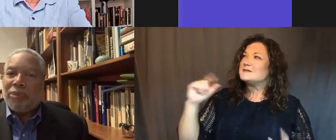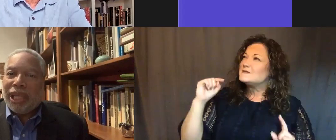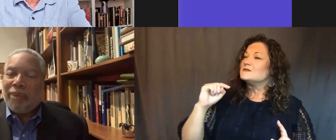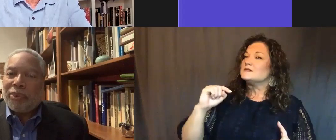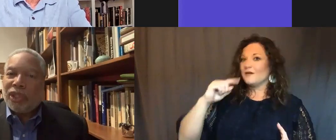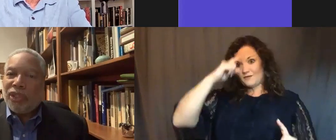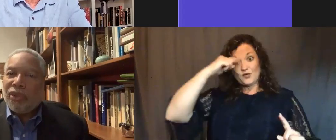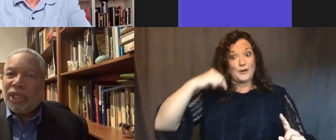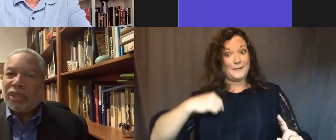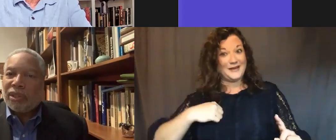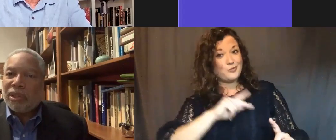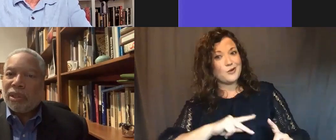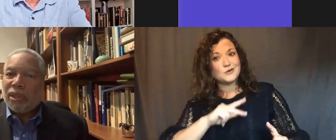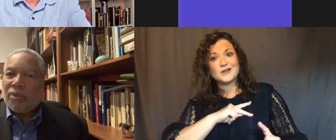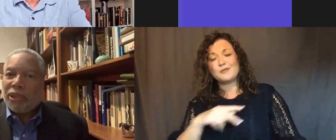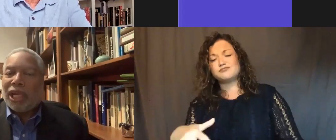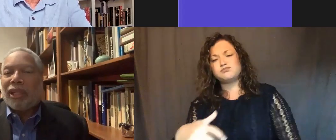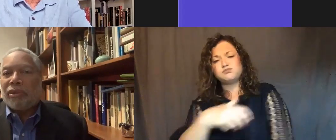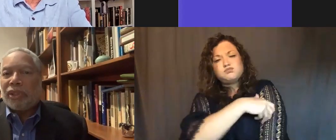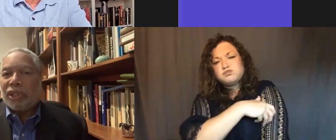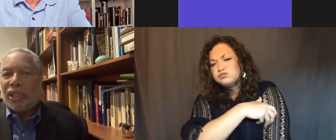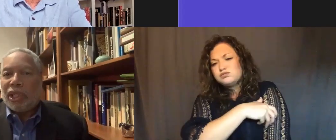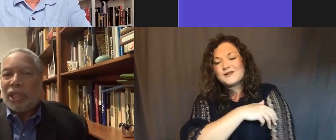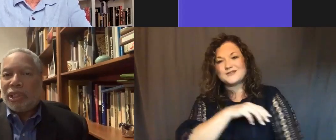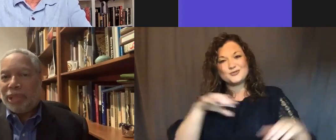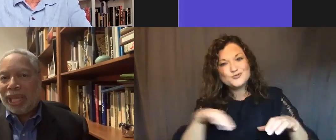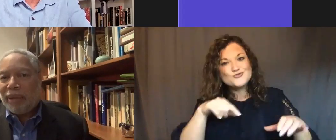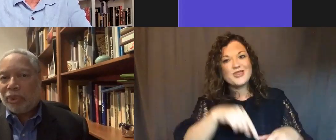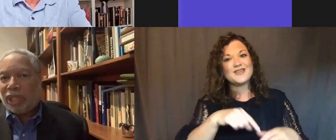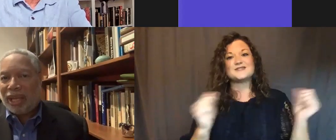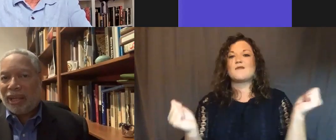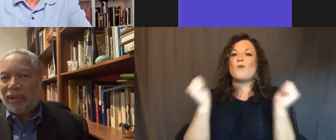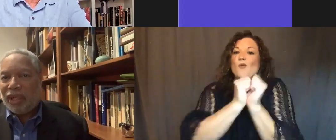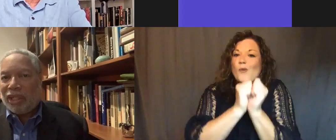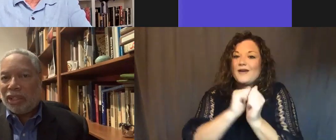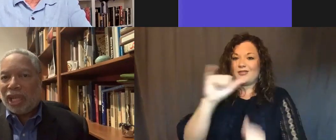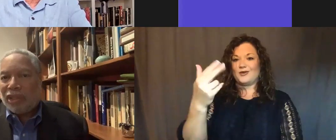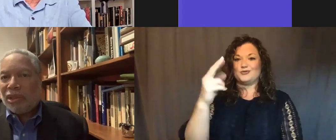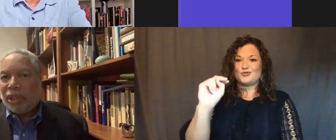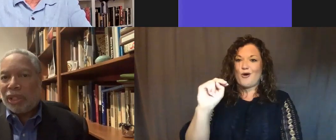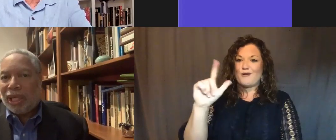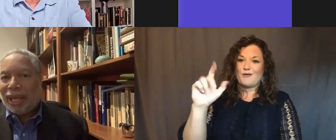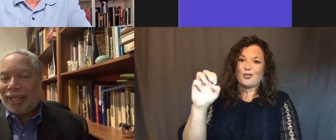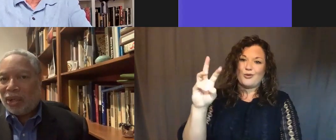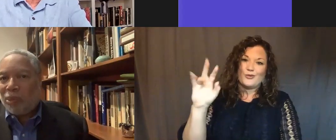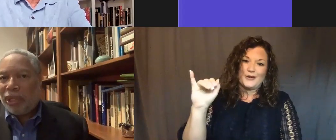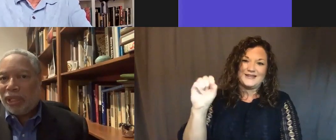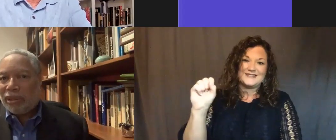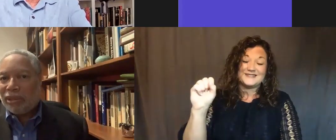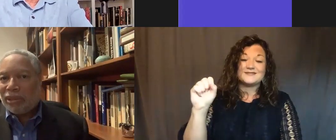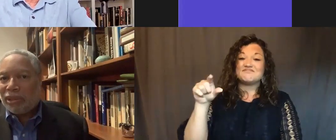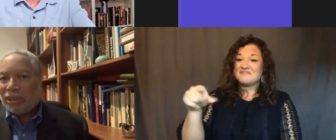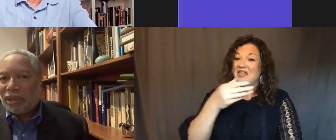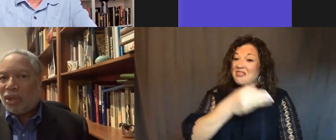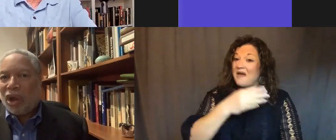to be able to do this with John Lewis. To be able to have John Lewis at the opening,